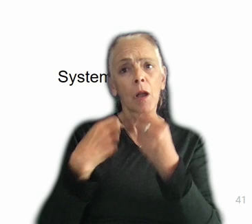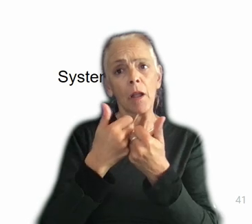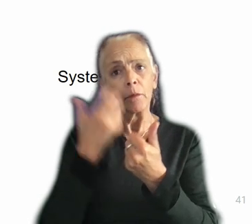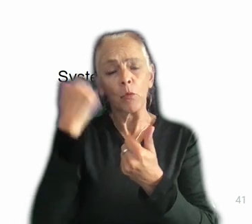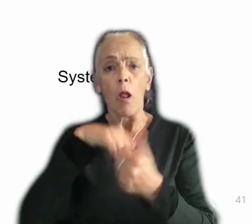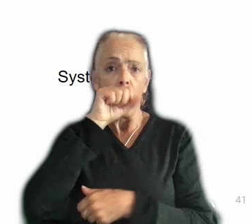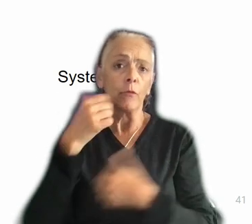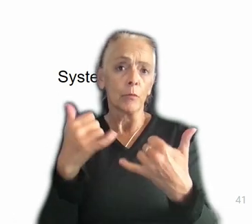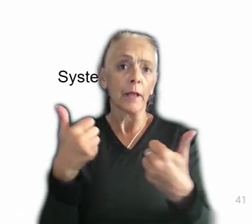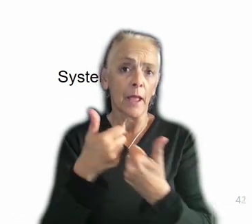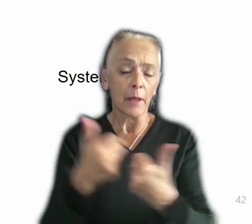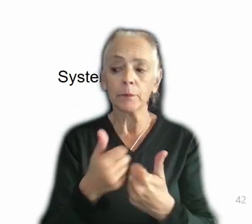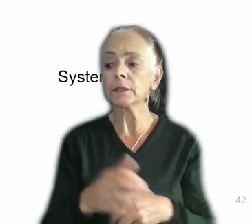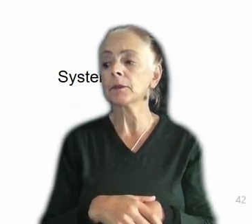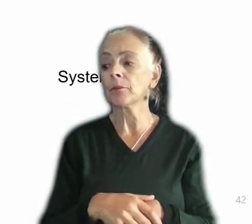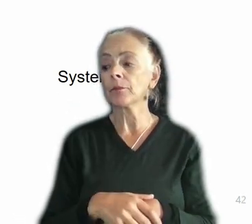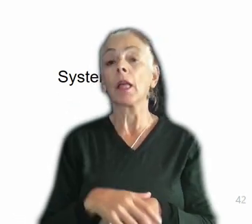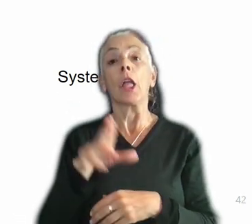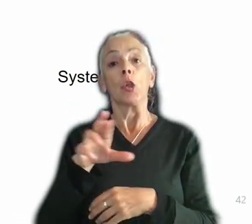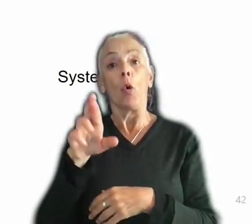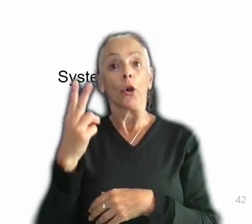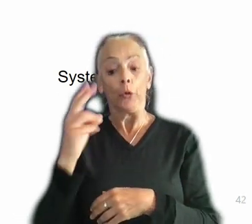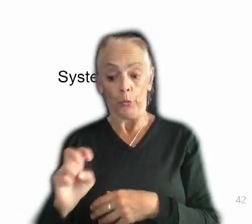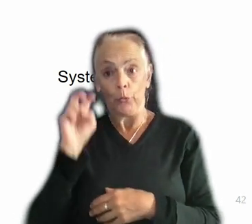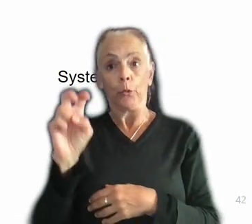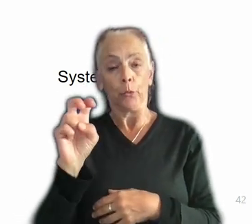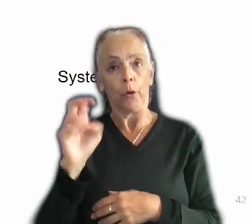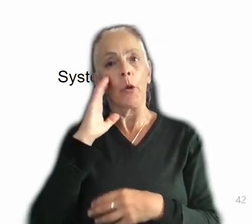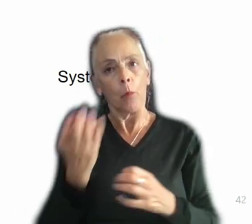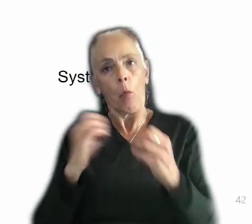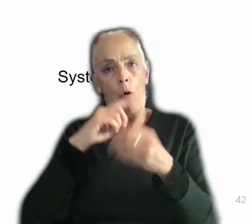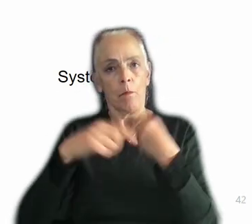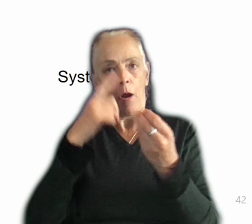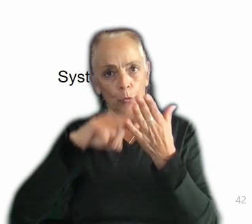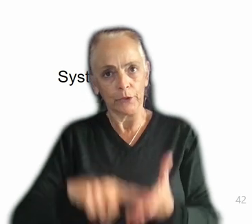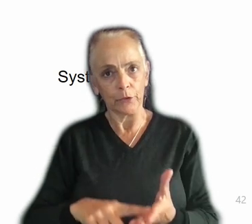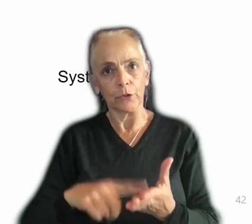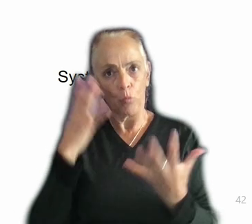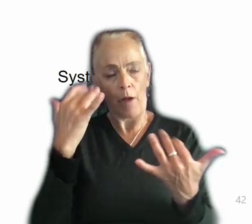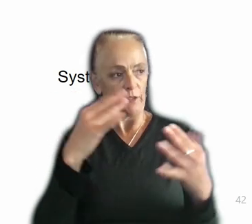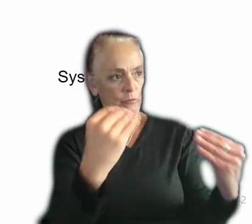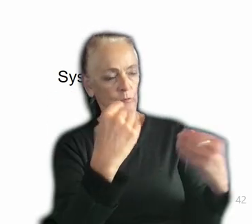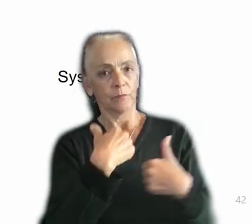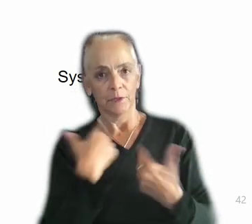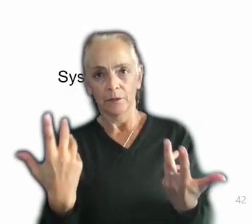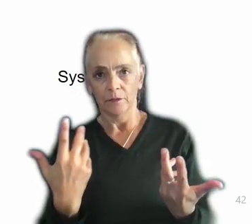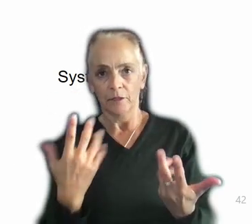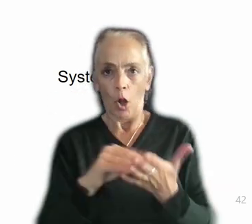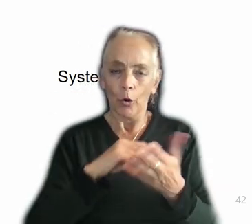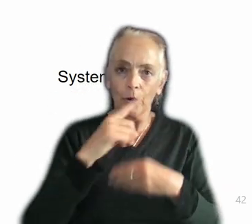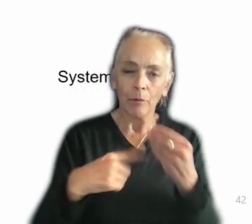As a UR2, I knew more about research because, of course, I was trained. I learned about the wonders of usability,